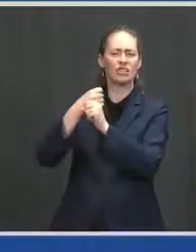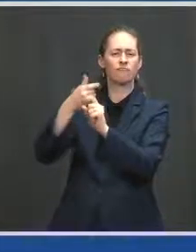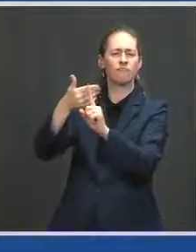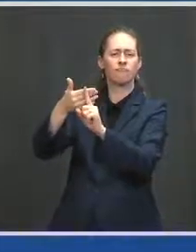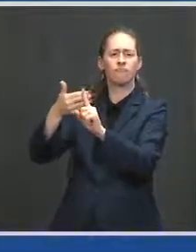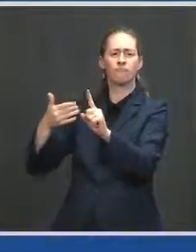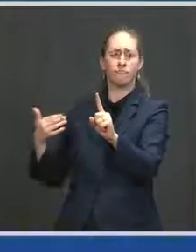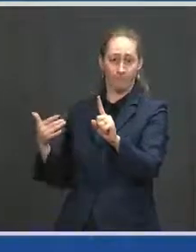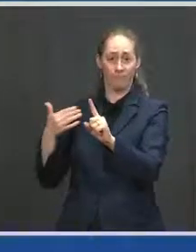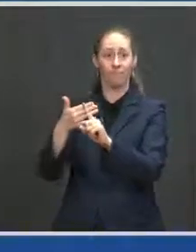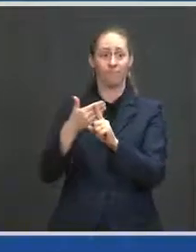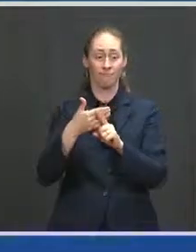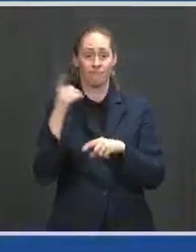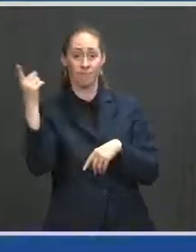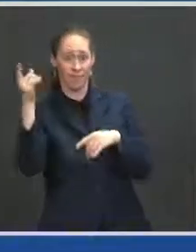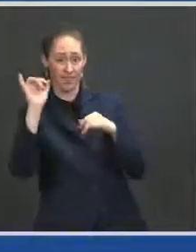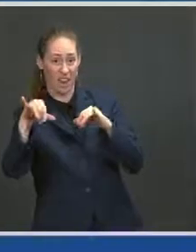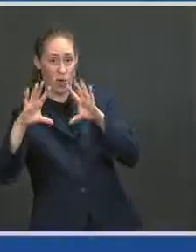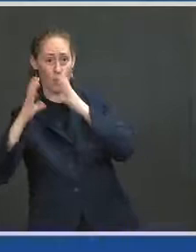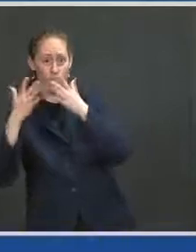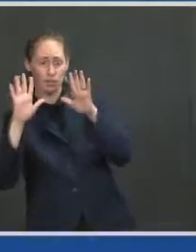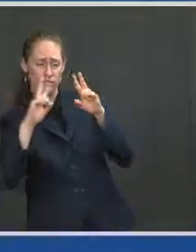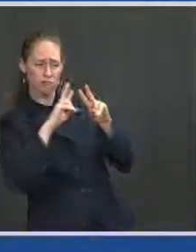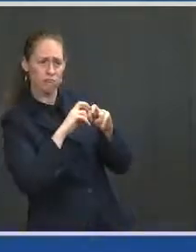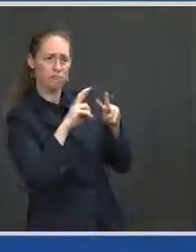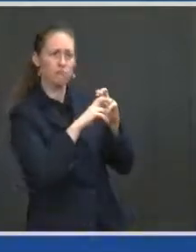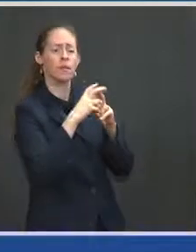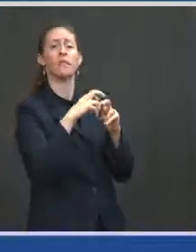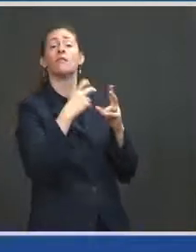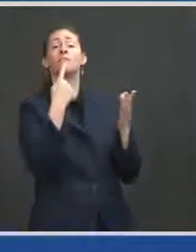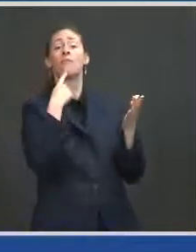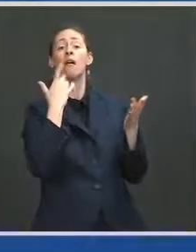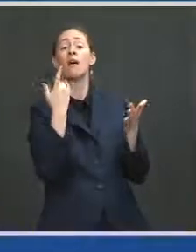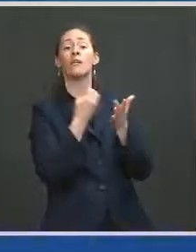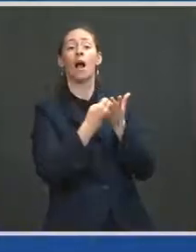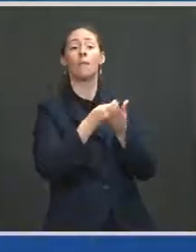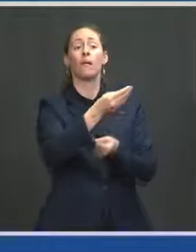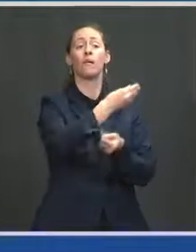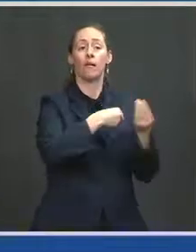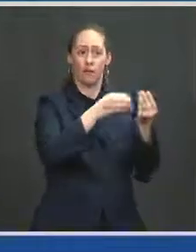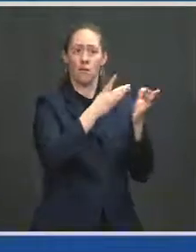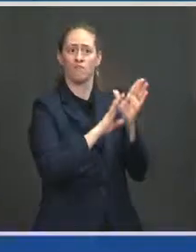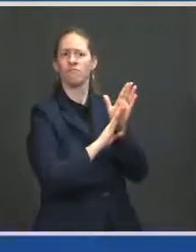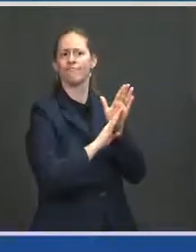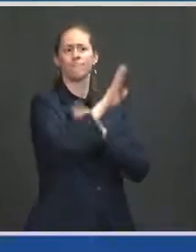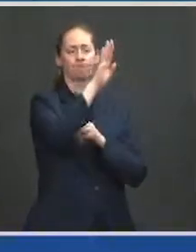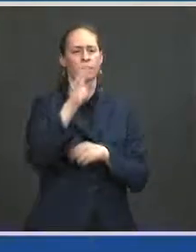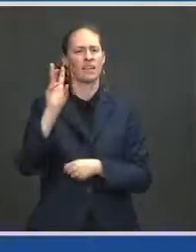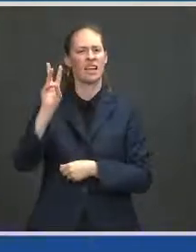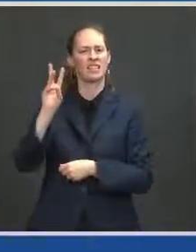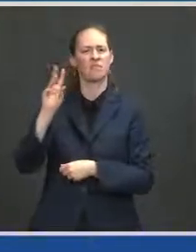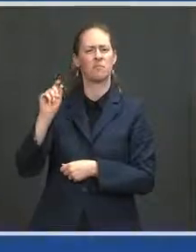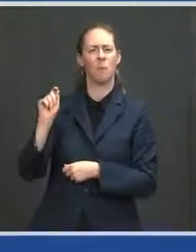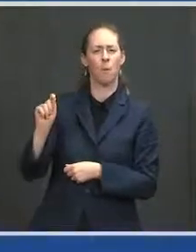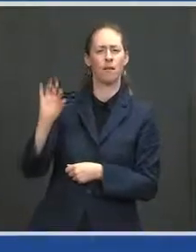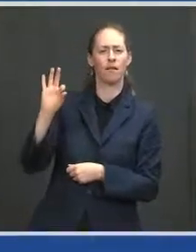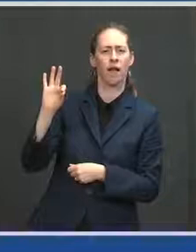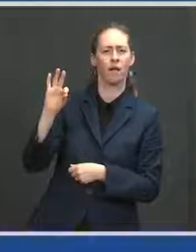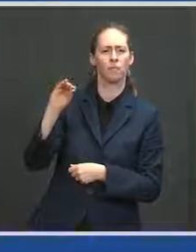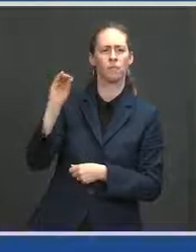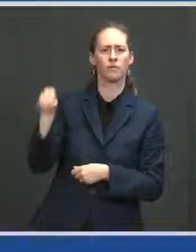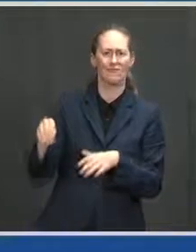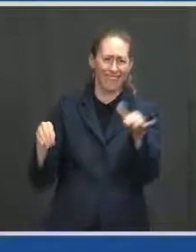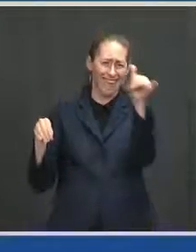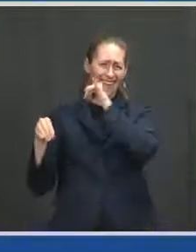growth this year to 6.9 percent. 6.9 percent. That's the fastest pace in nearly